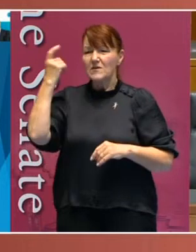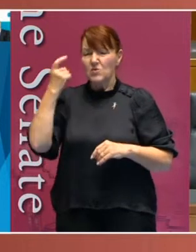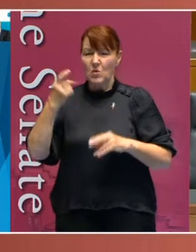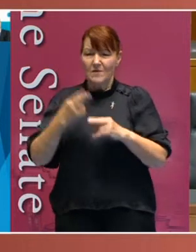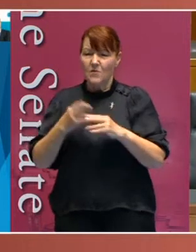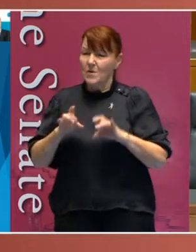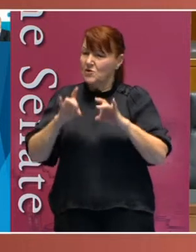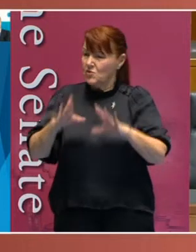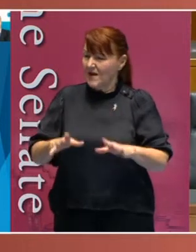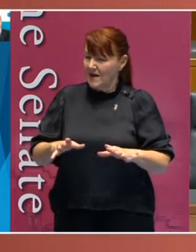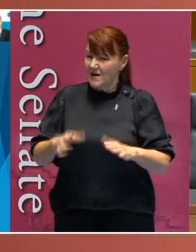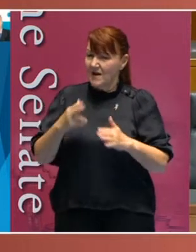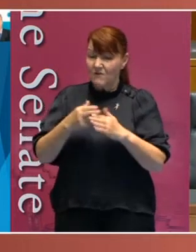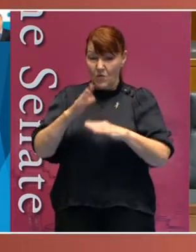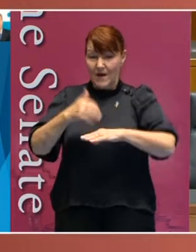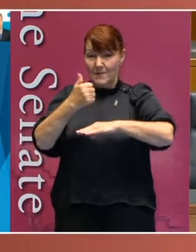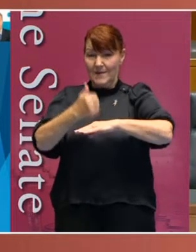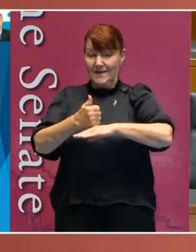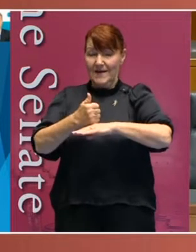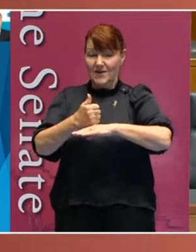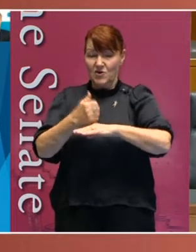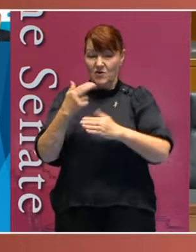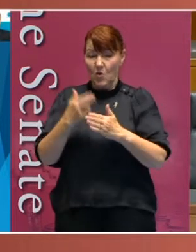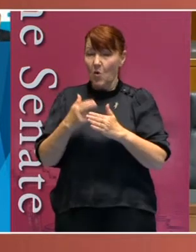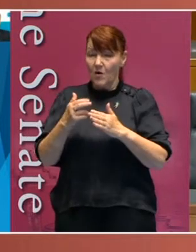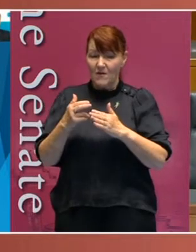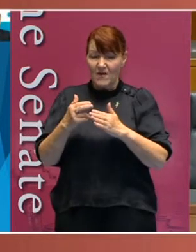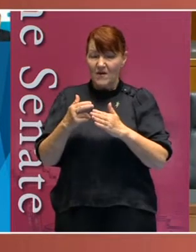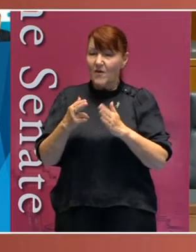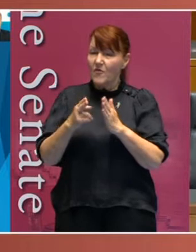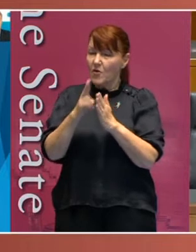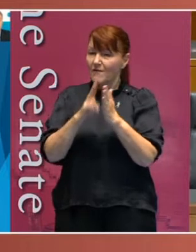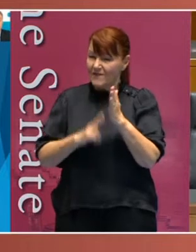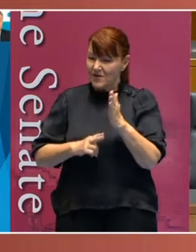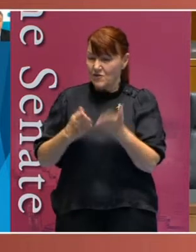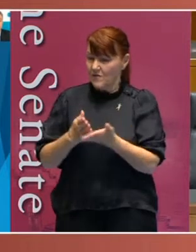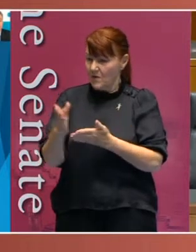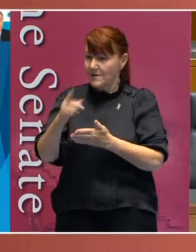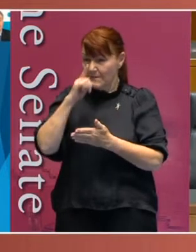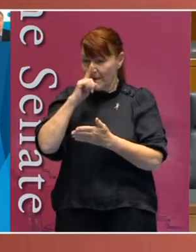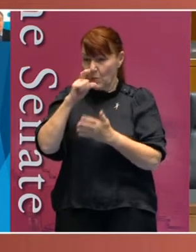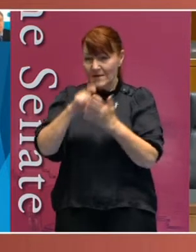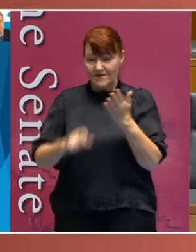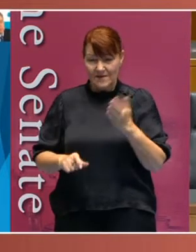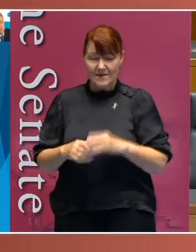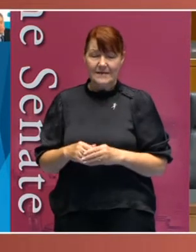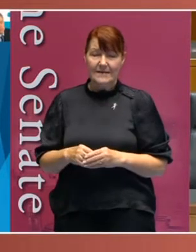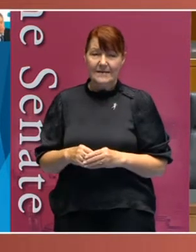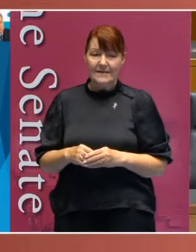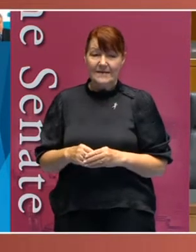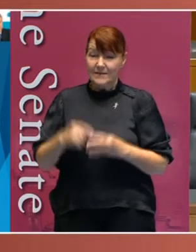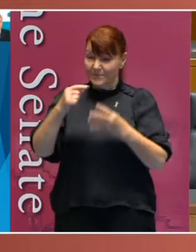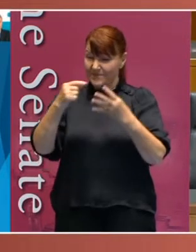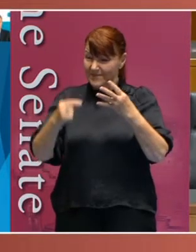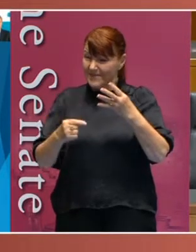terms of its implementation of the Convention on the rights of the with disabilities. And these issues are issues